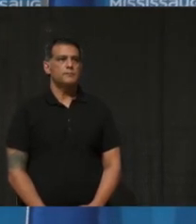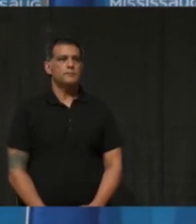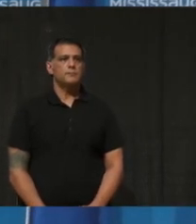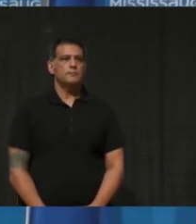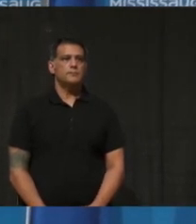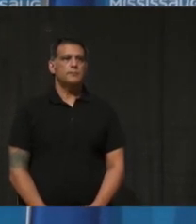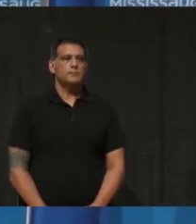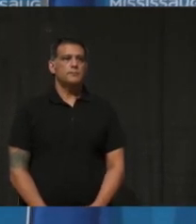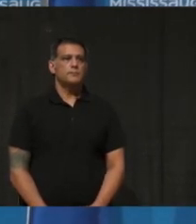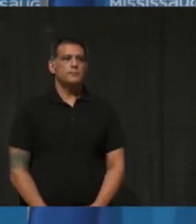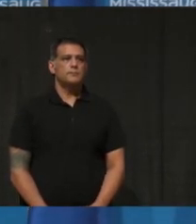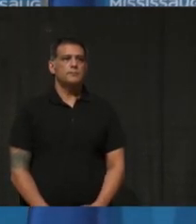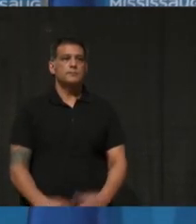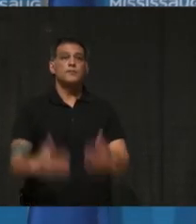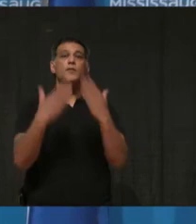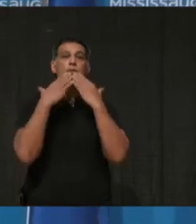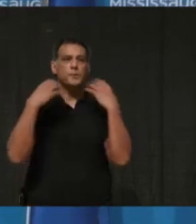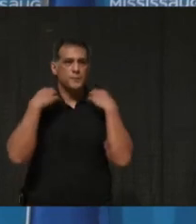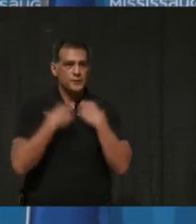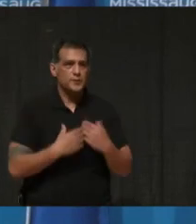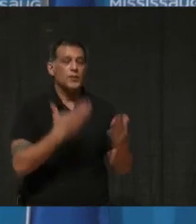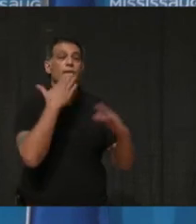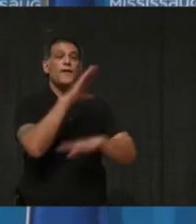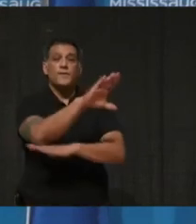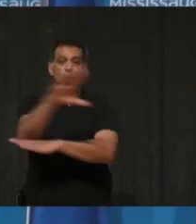Thank you, Madam Mayor and good afternoon.